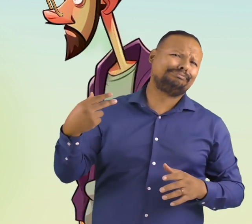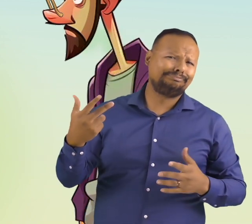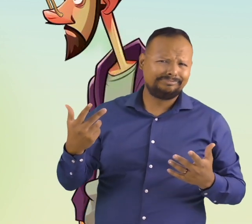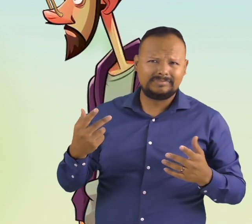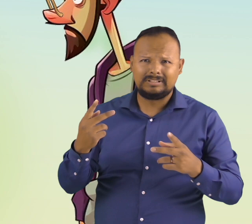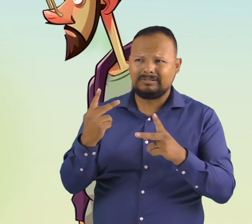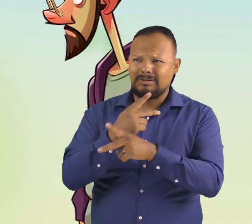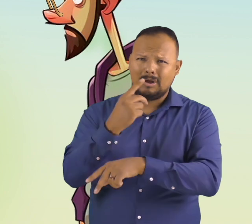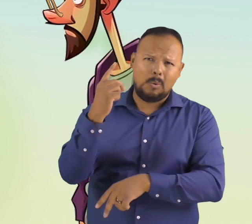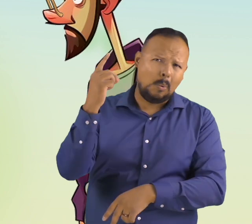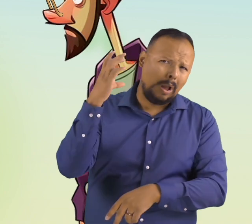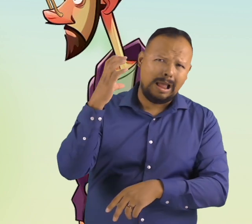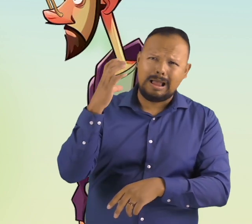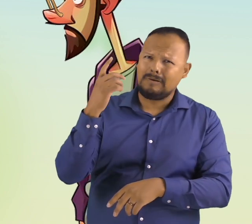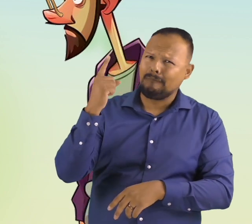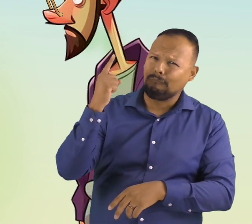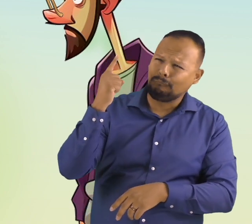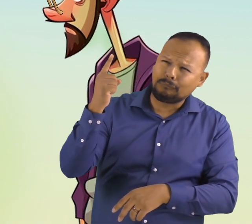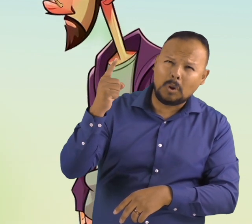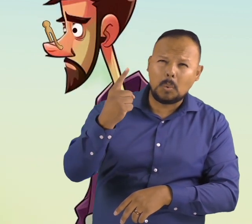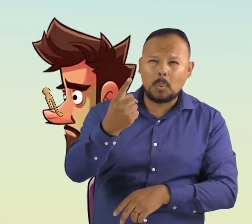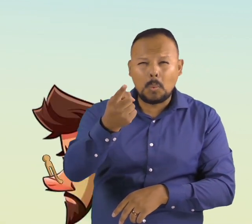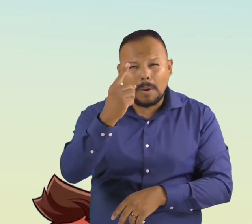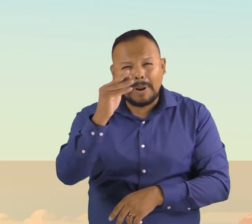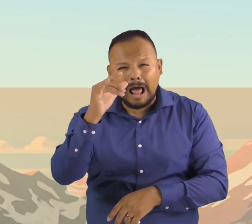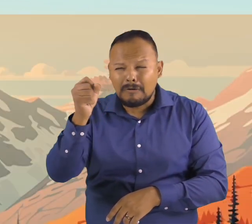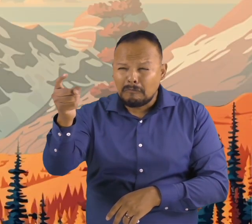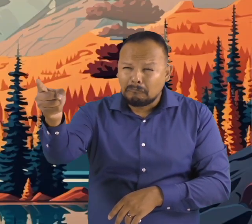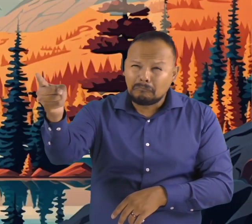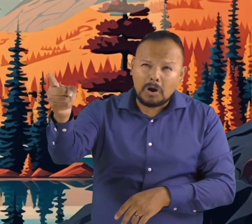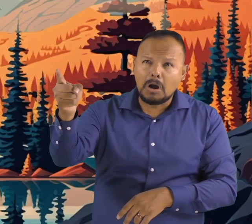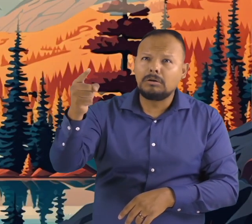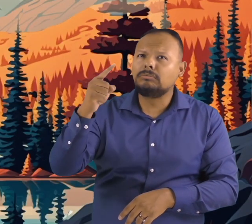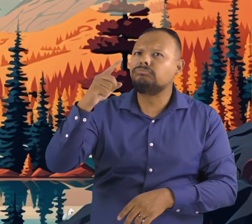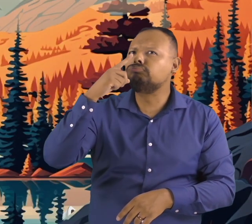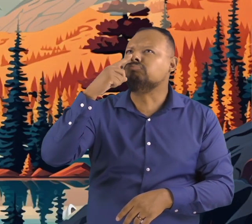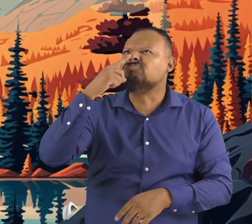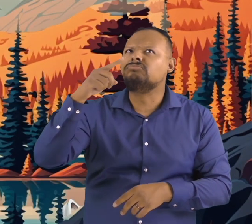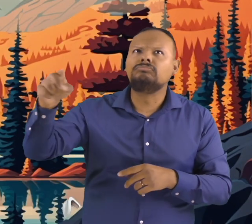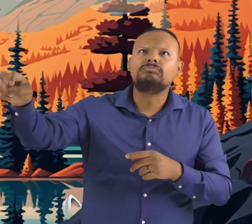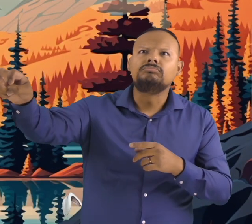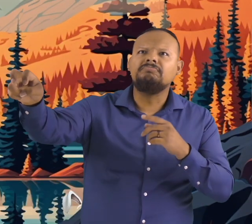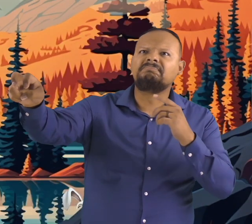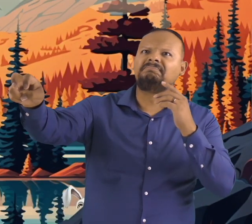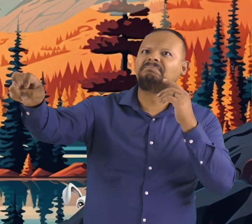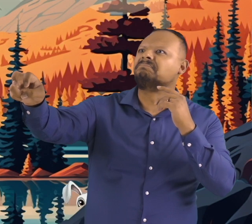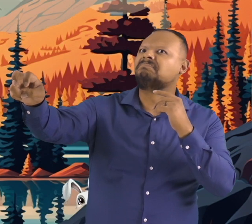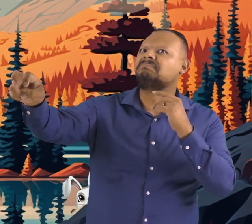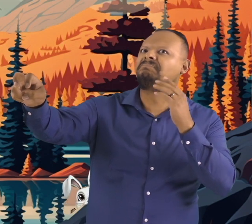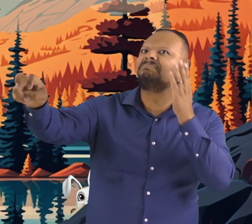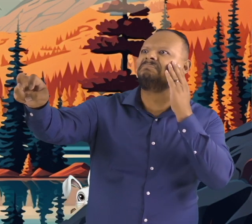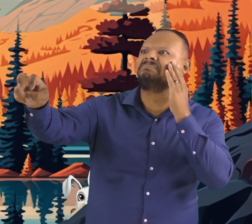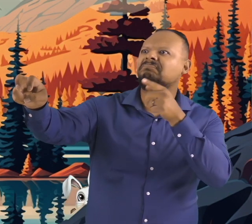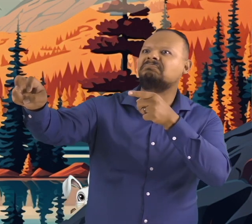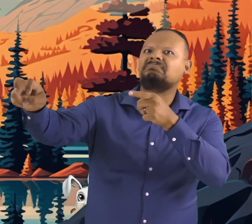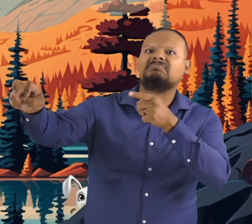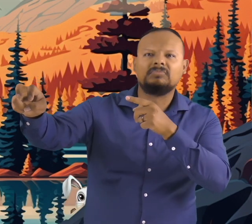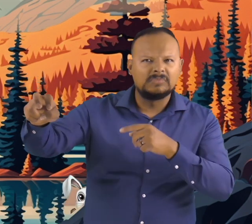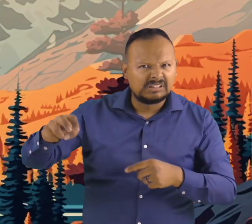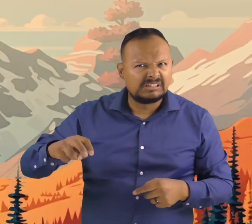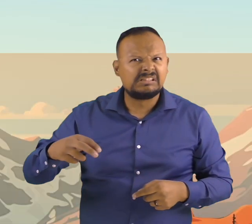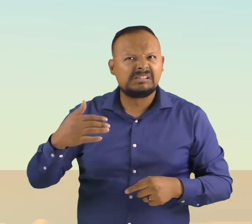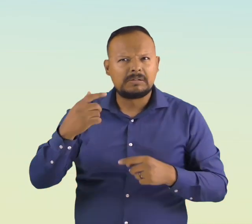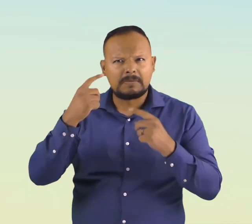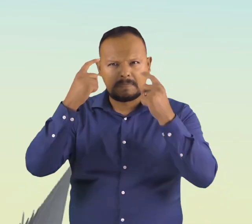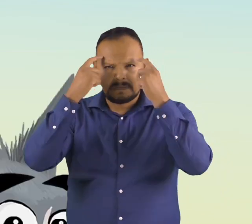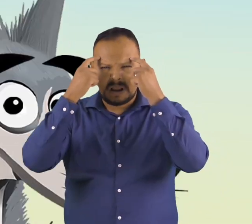times stronger than humans. As a result, they can detect other animals up to a mile away.